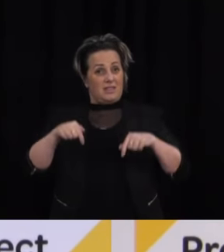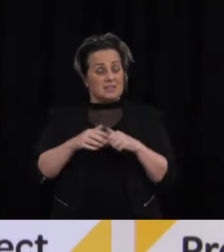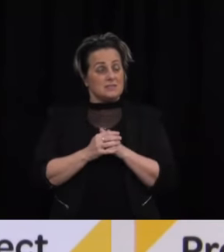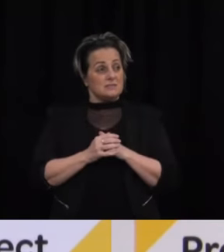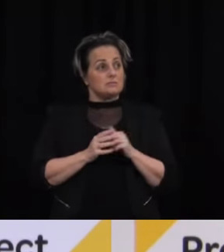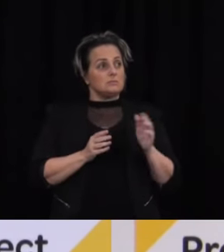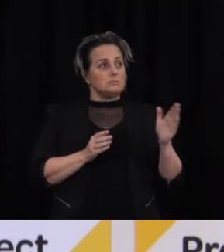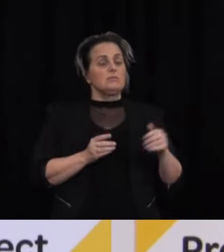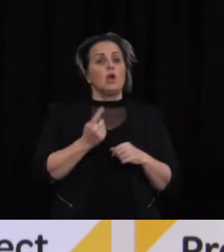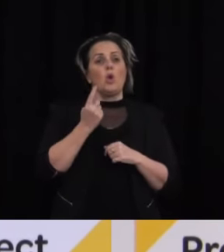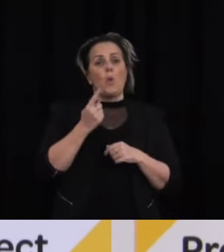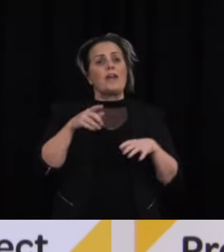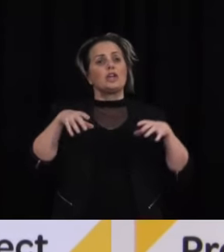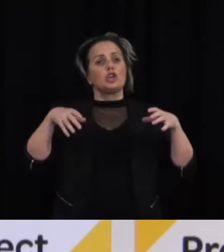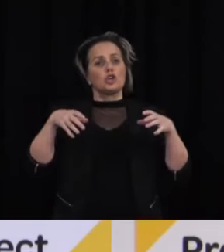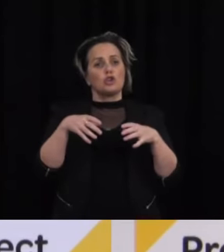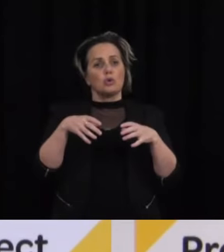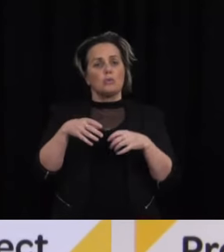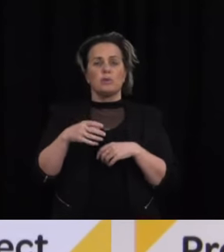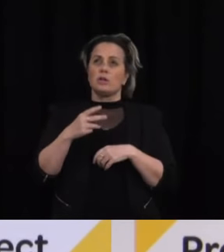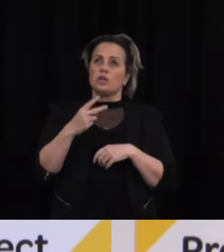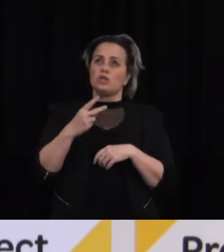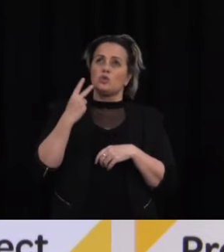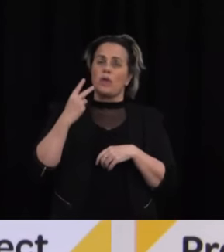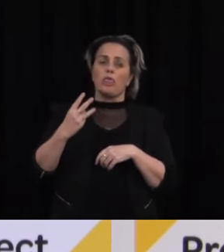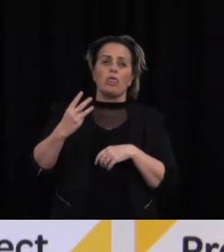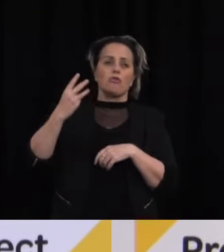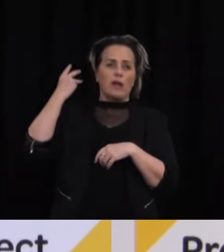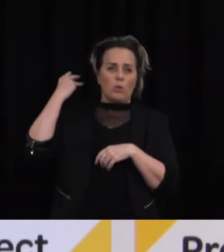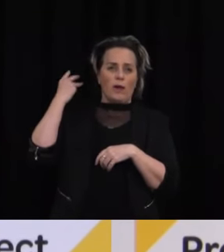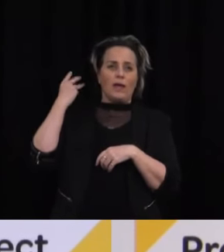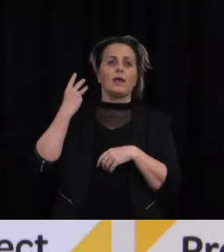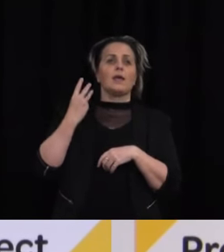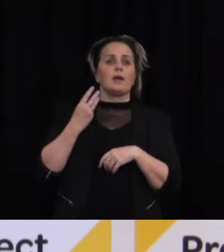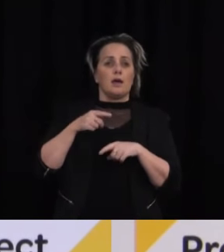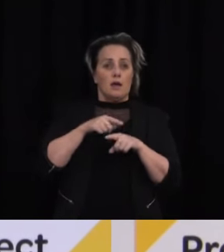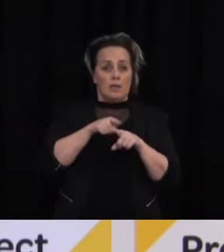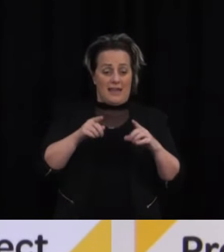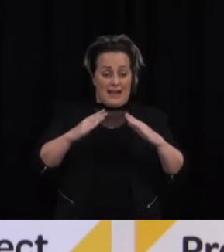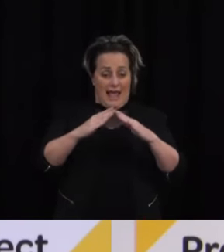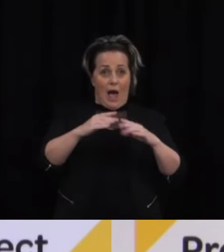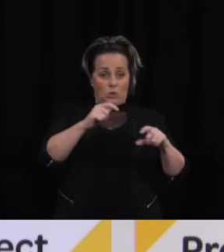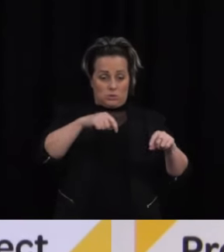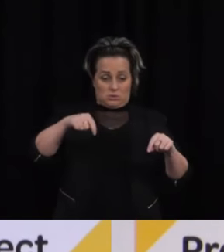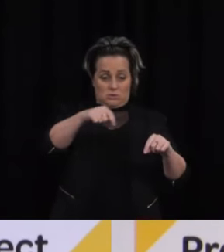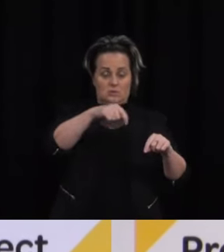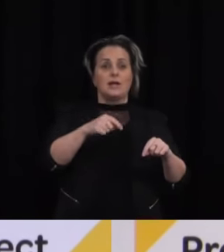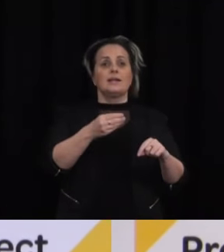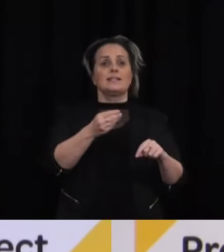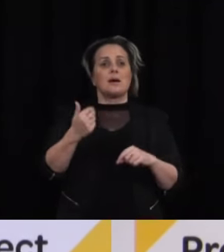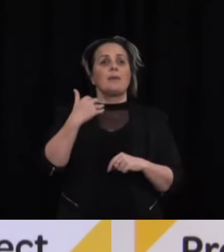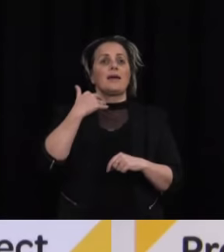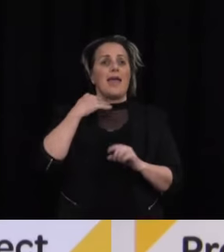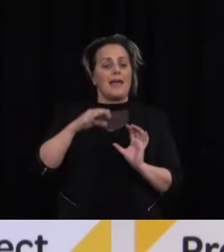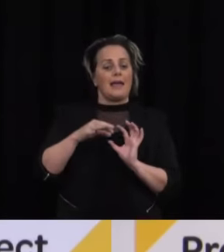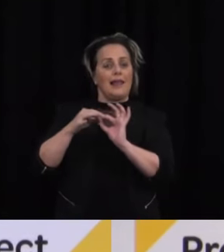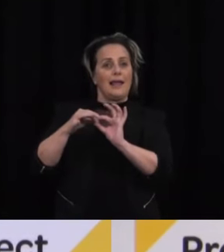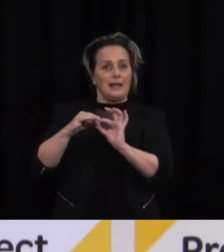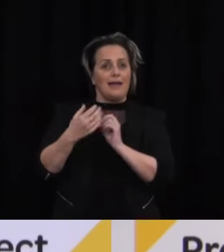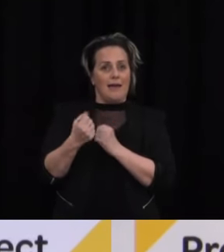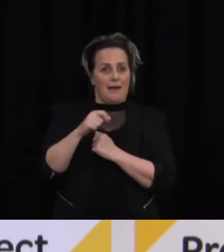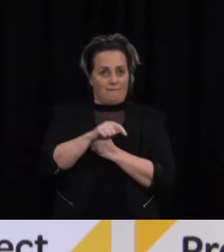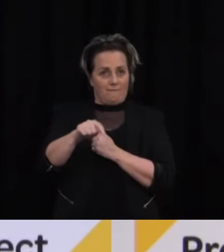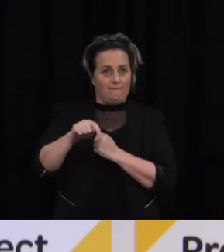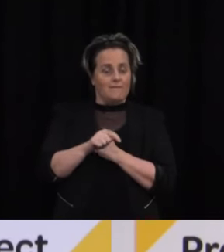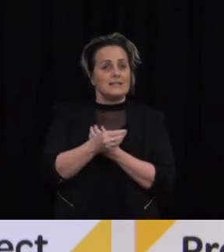we did have a group we households about two or three weeks ago where there were members of those households had gang affiliation and we've